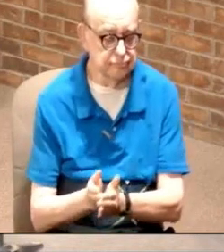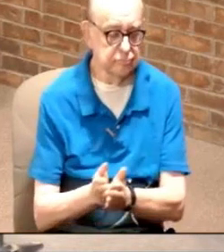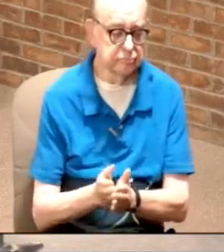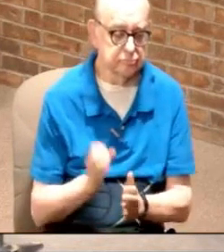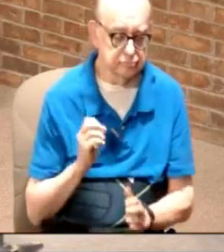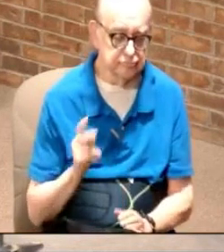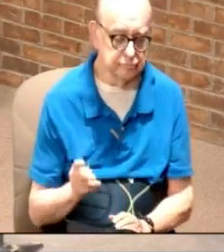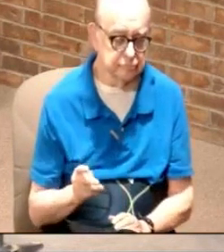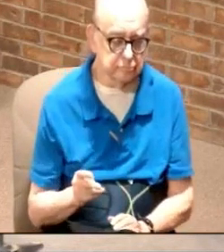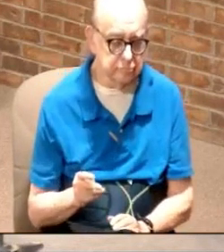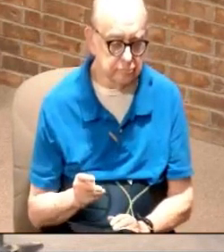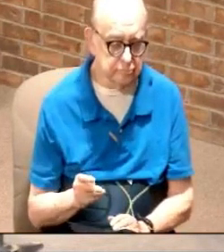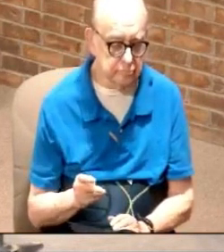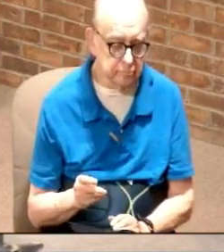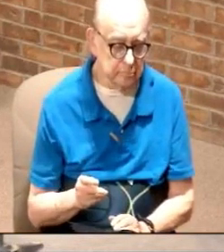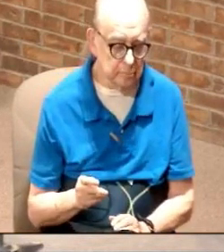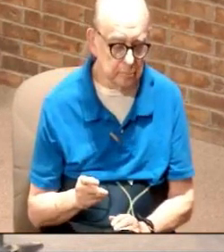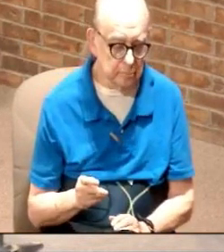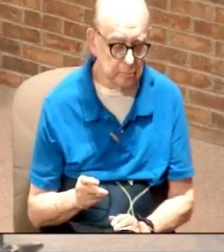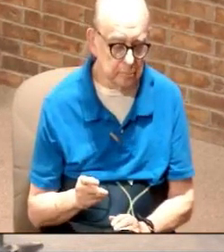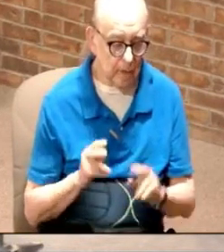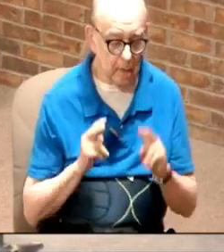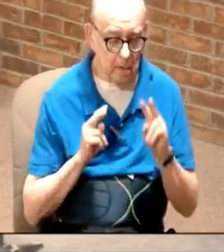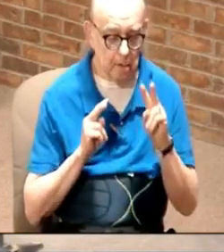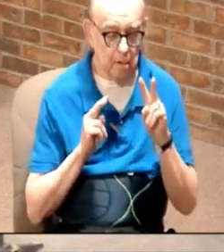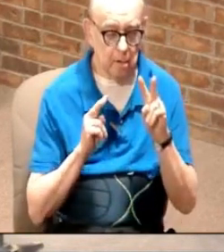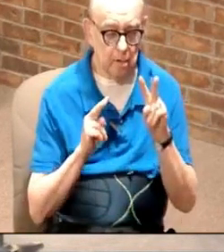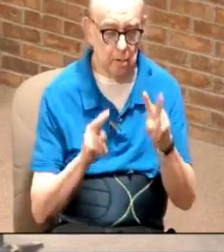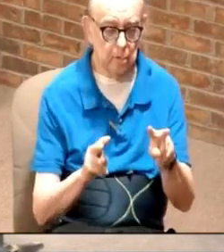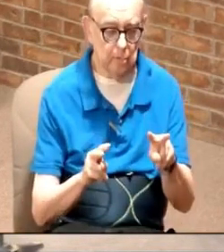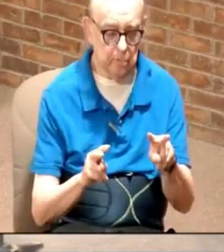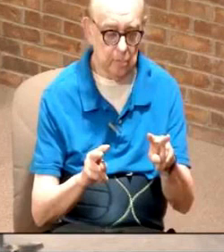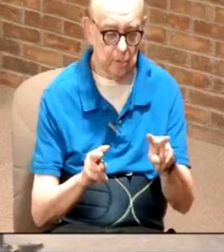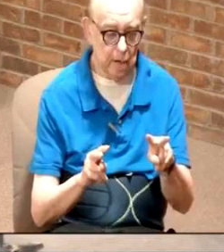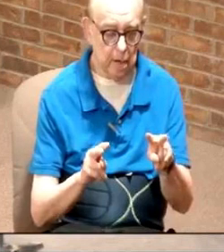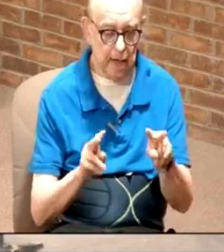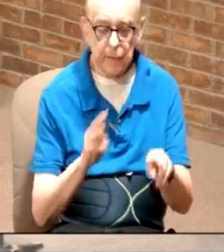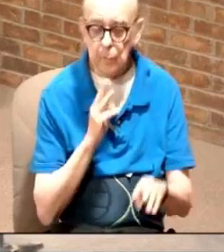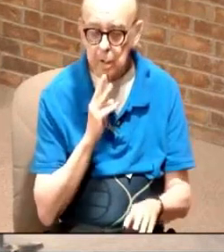okay? I will look straight out at the water, but don't get me near the rail.